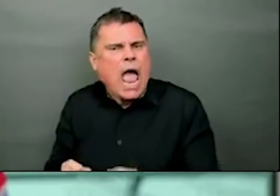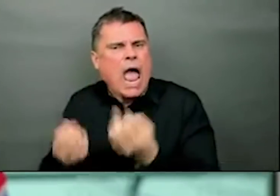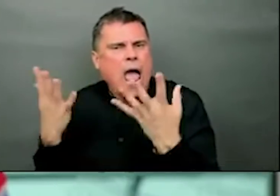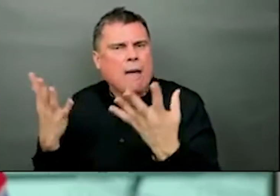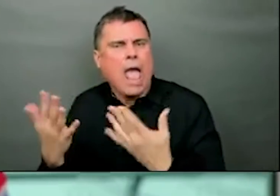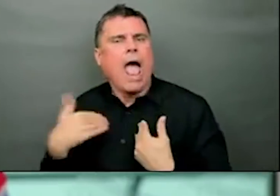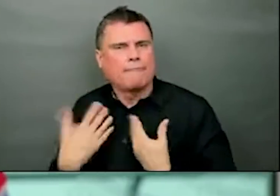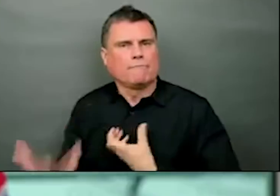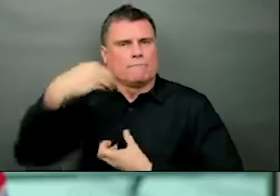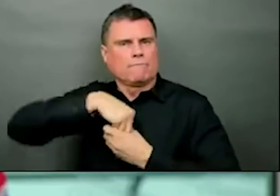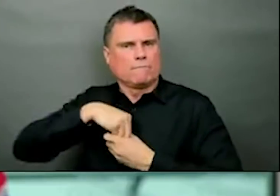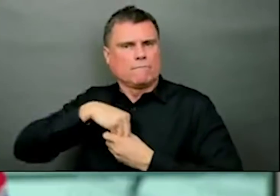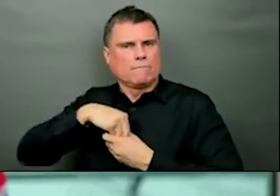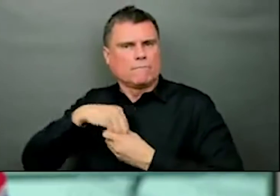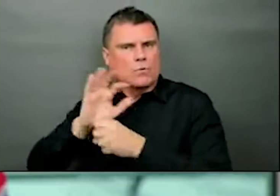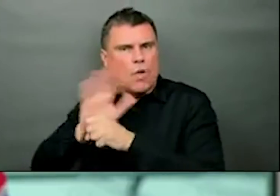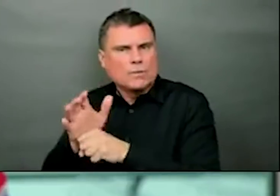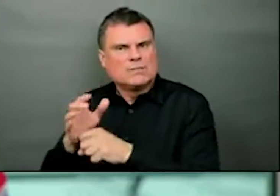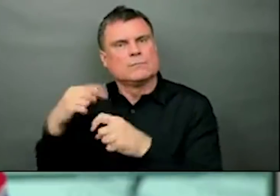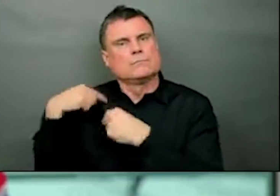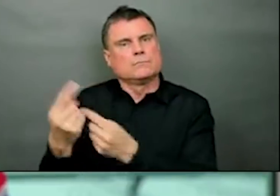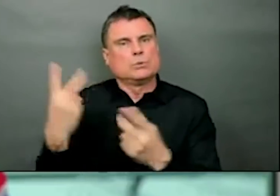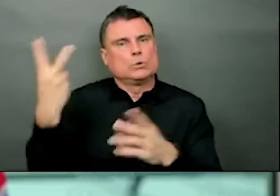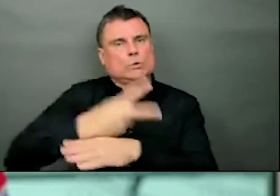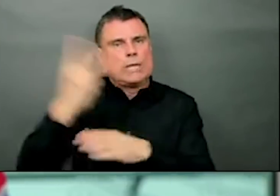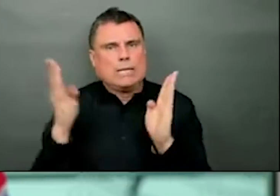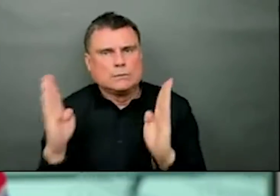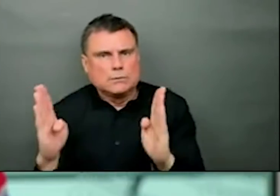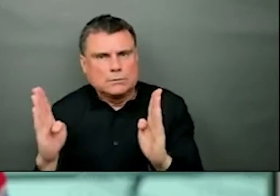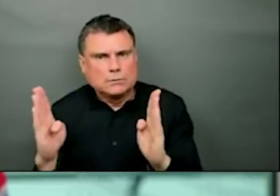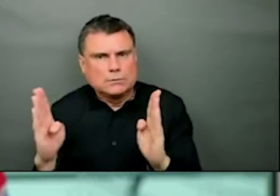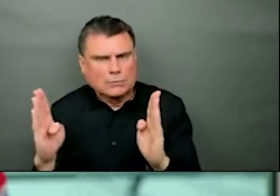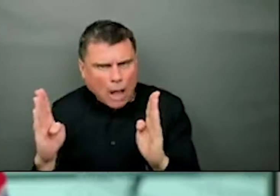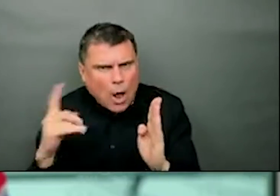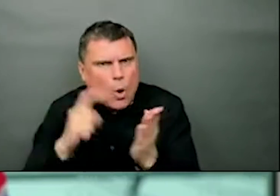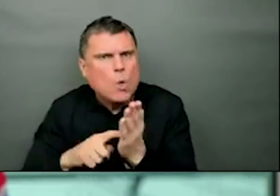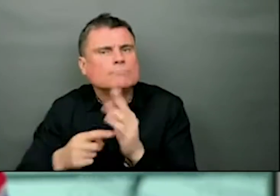has also crept up a little bit to about 6.7% of our